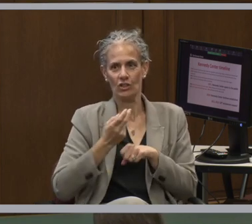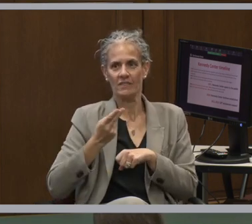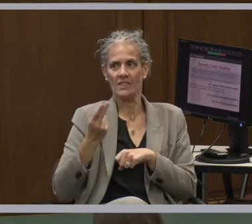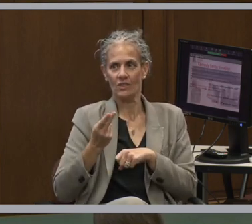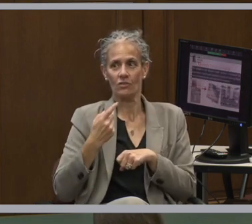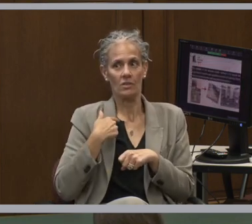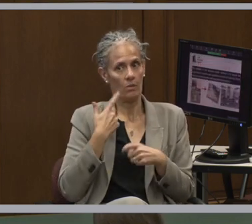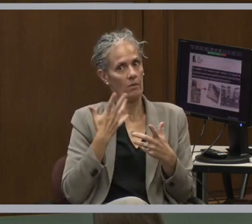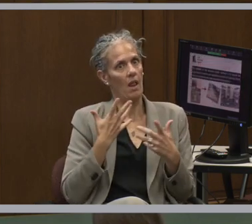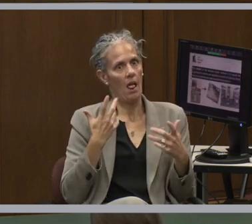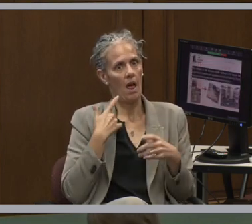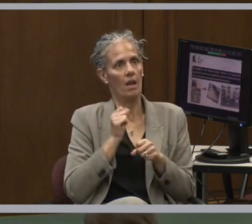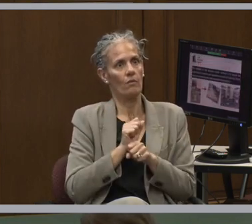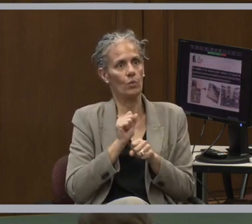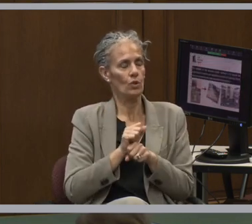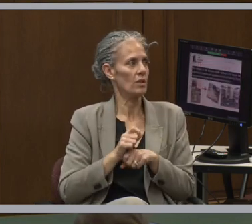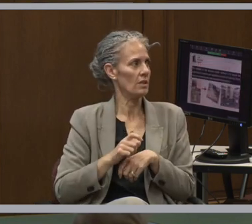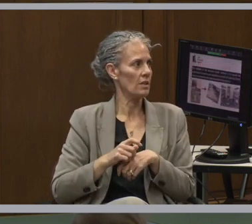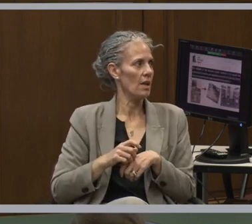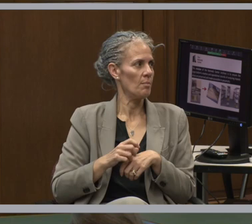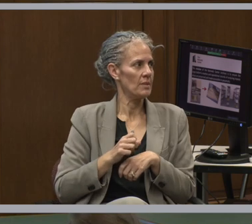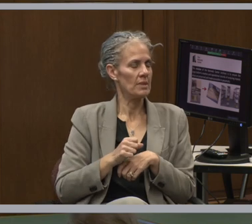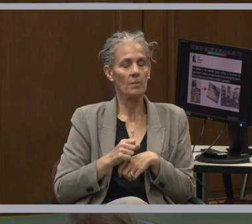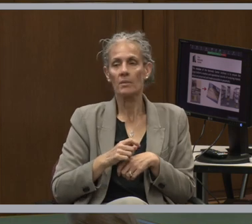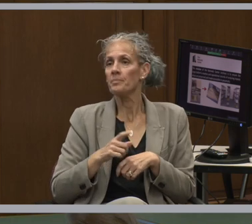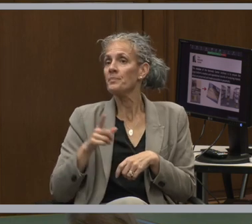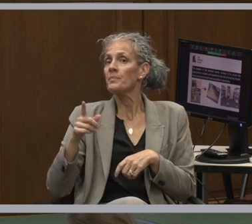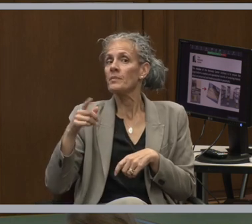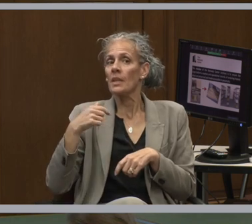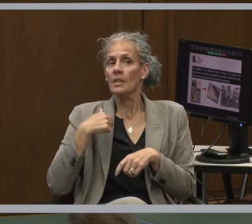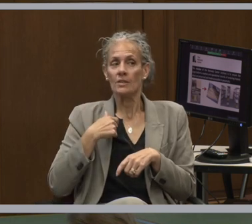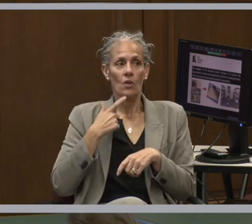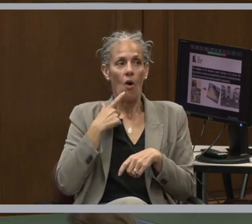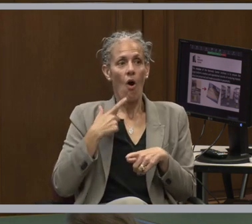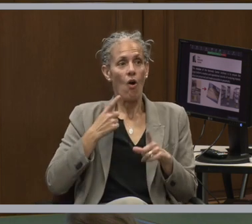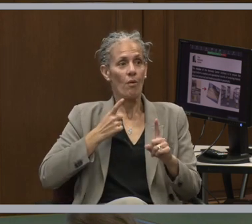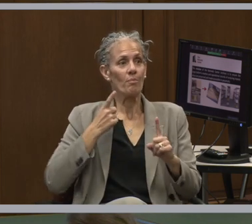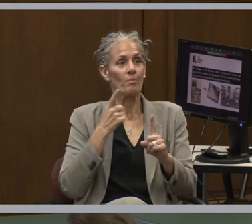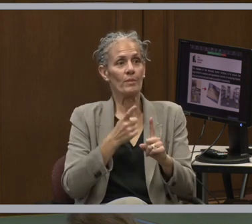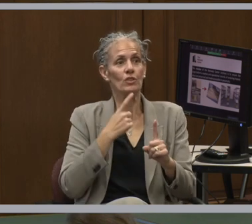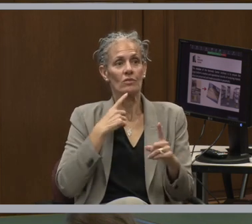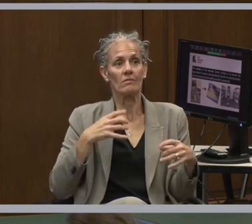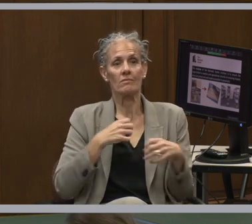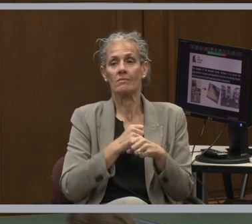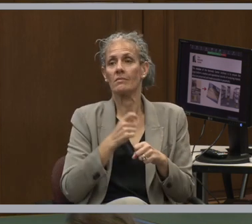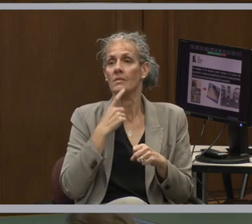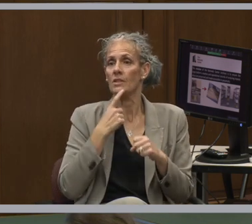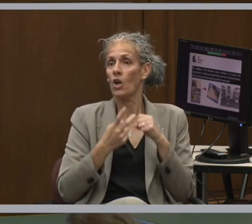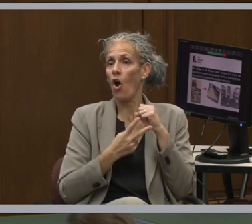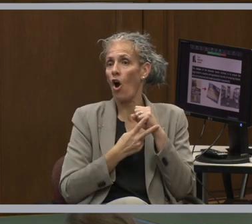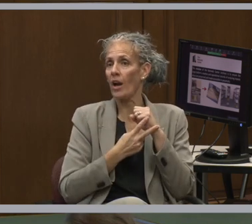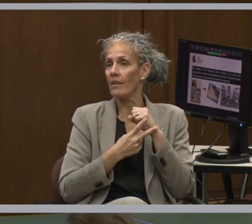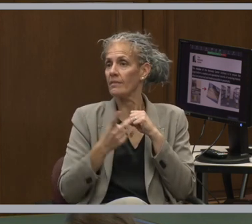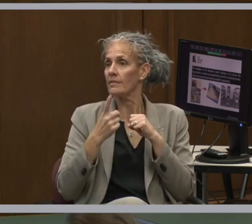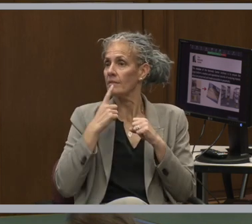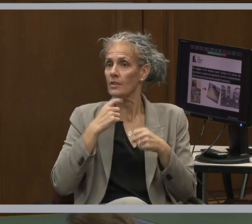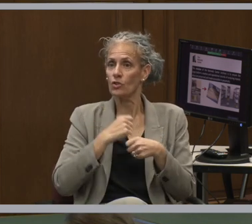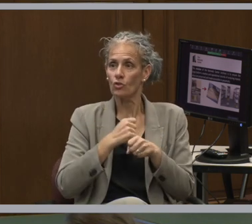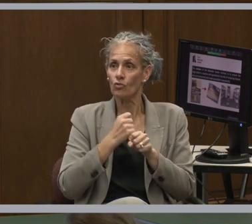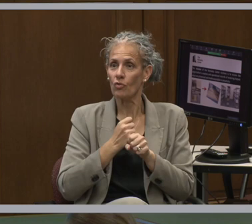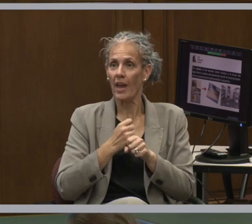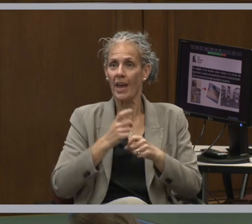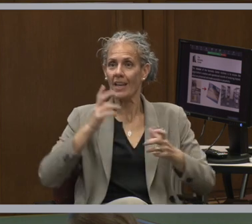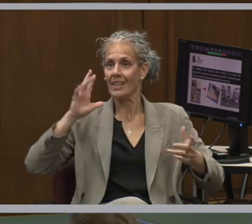have had our work cut out for us. So, our mission in a nutshell as an archives is to create order